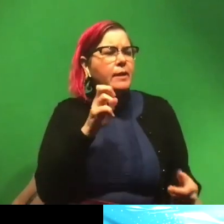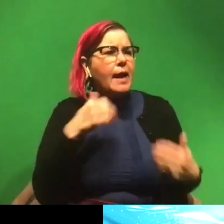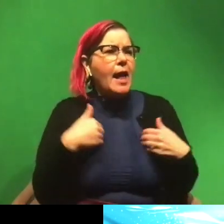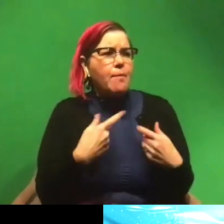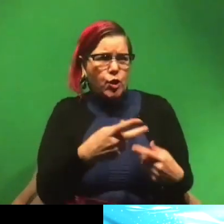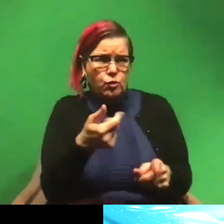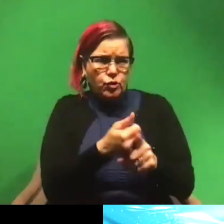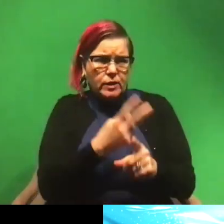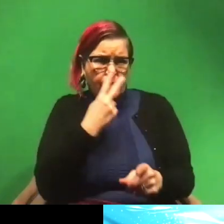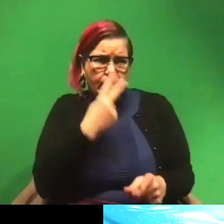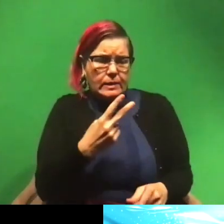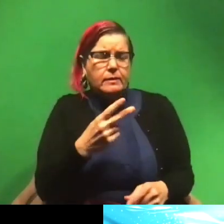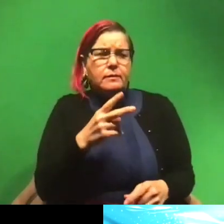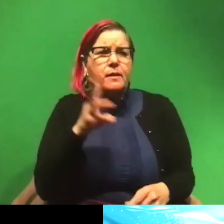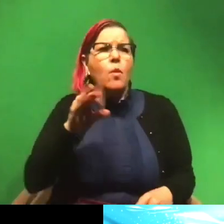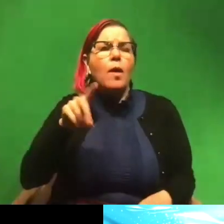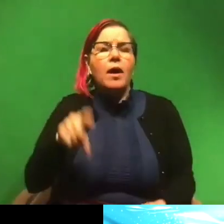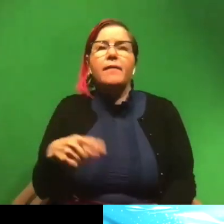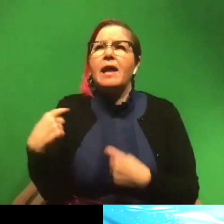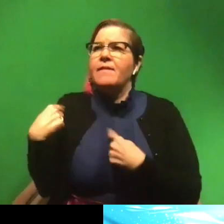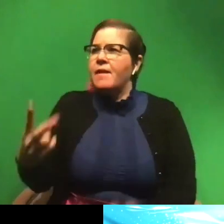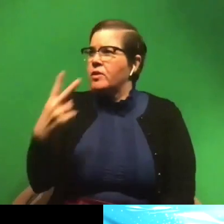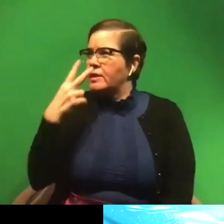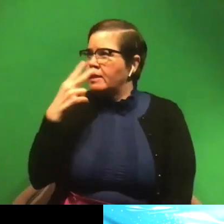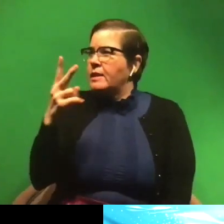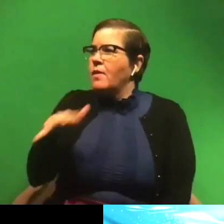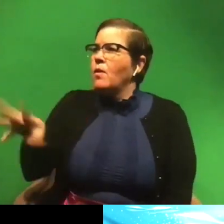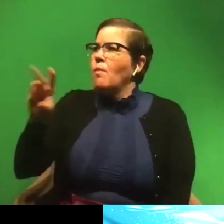in the wild? That I've ever seen in the wild.